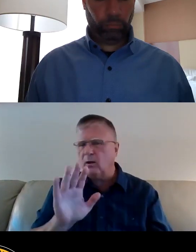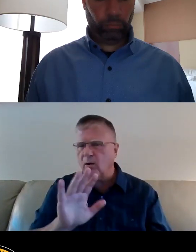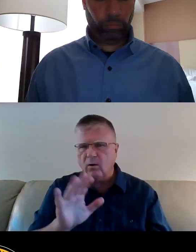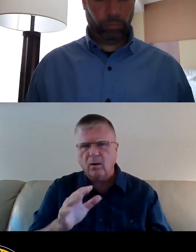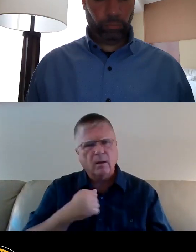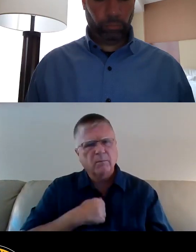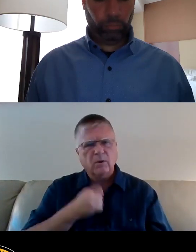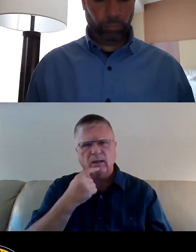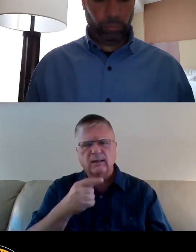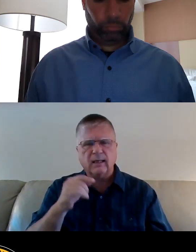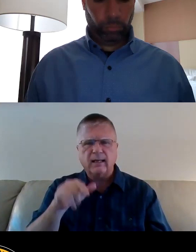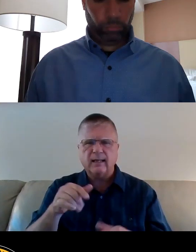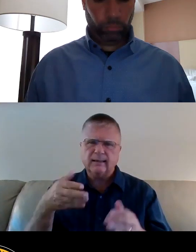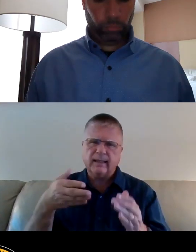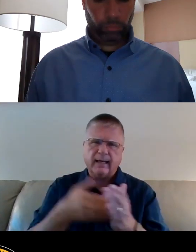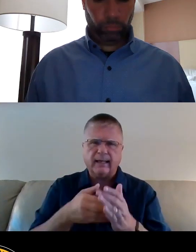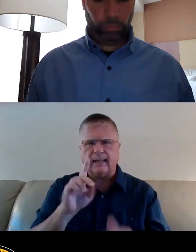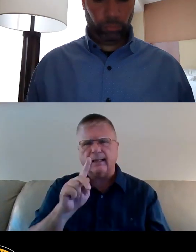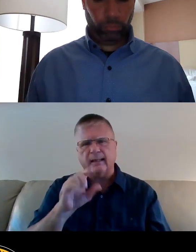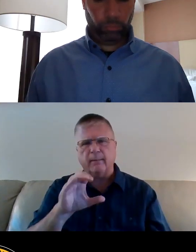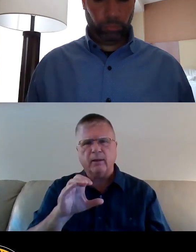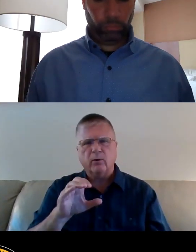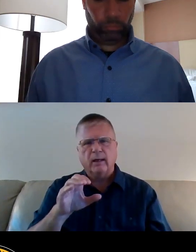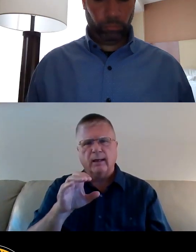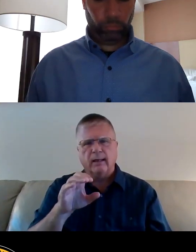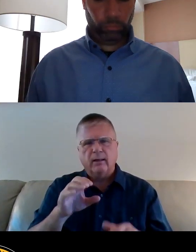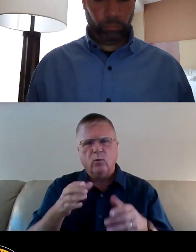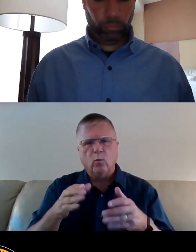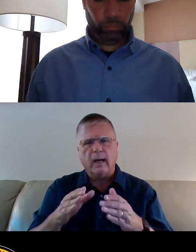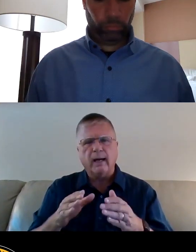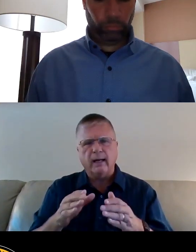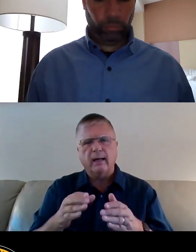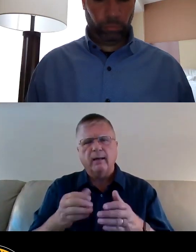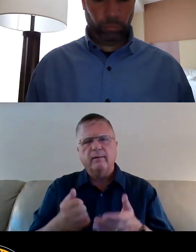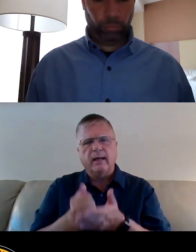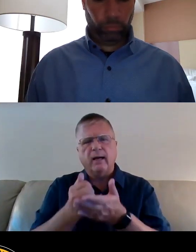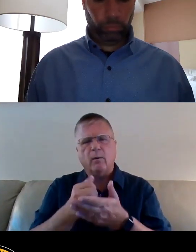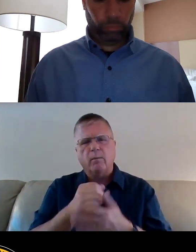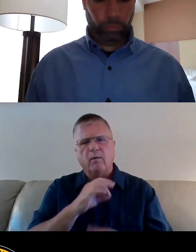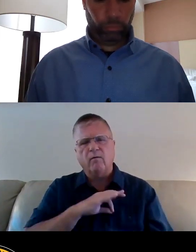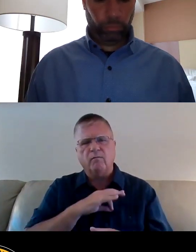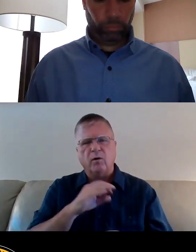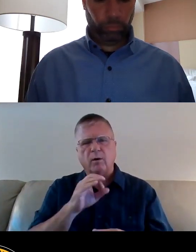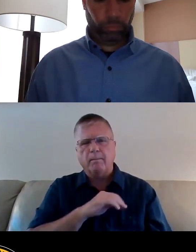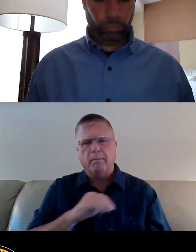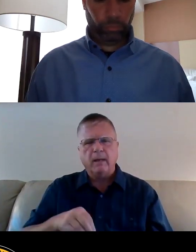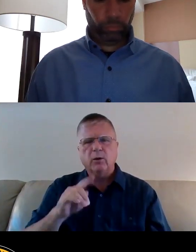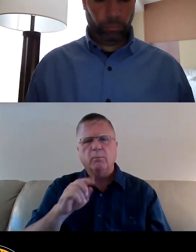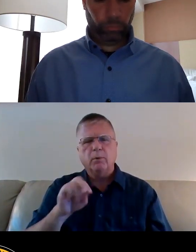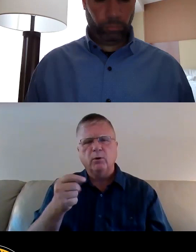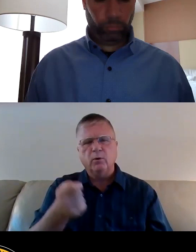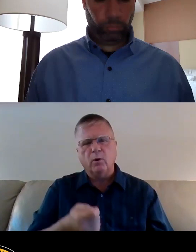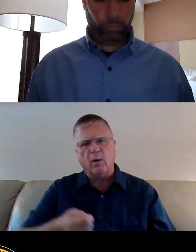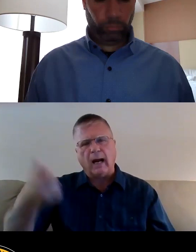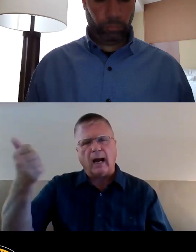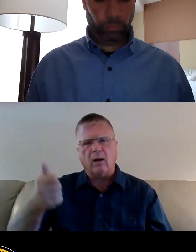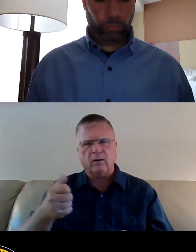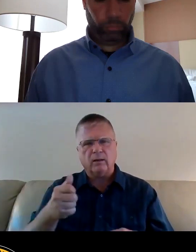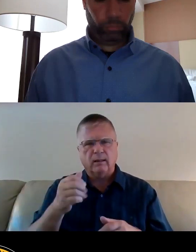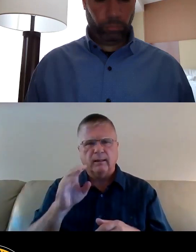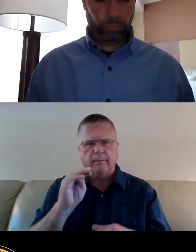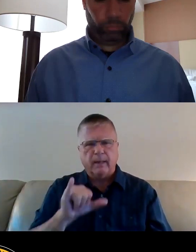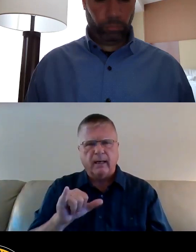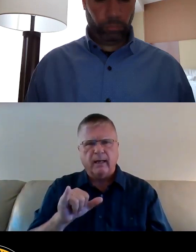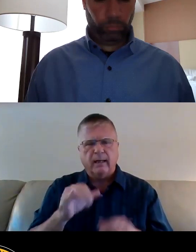this kind of anti-democratic MO that got Mayor Peduto voted out in May and I hope all you council members take heed of that.